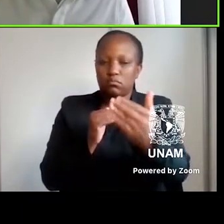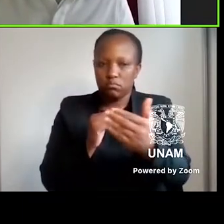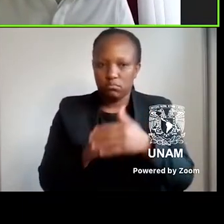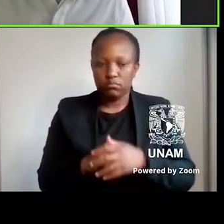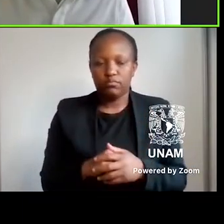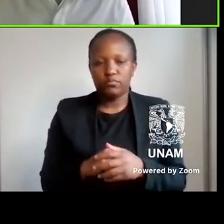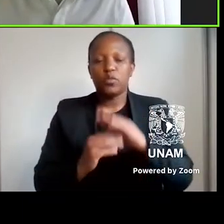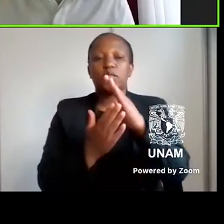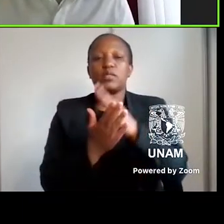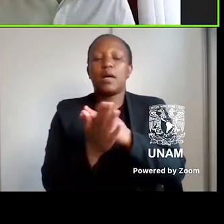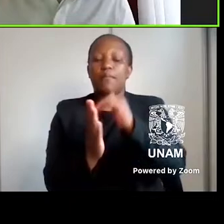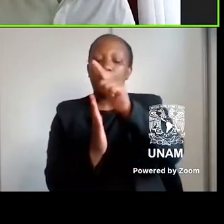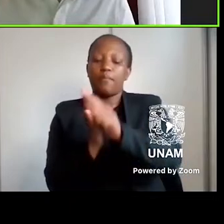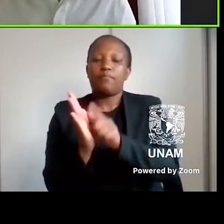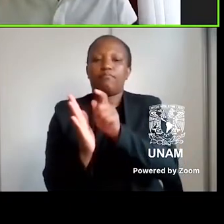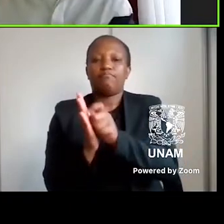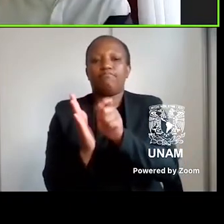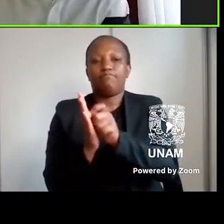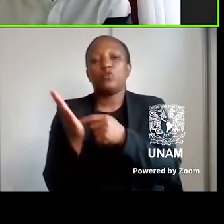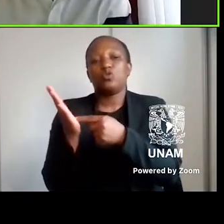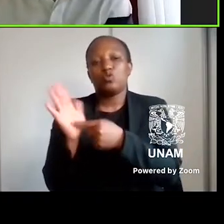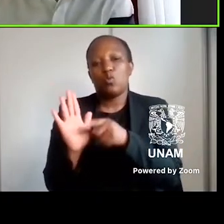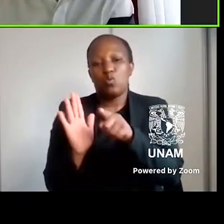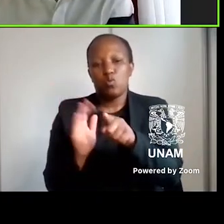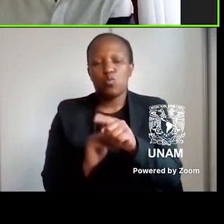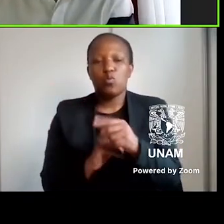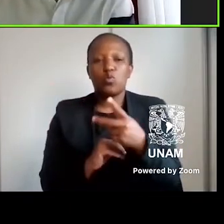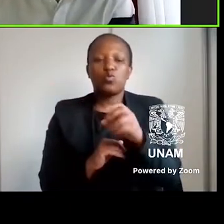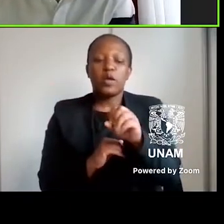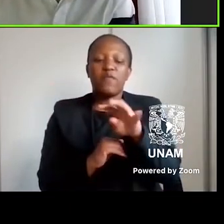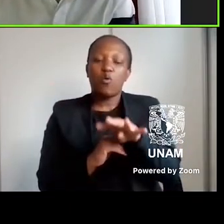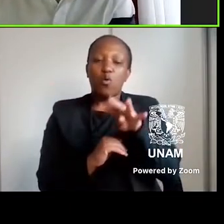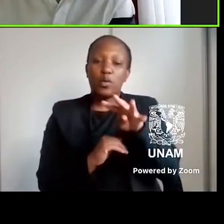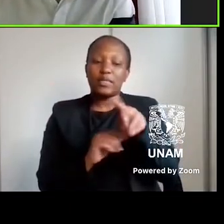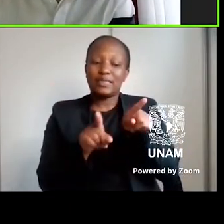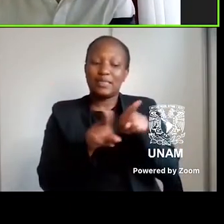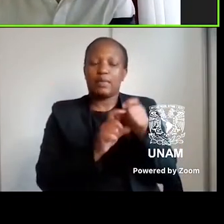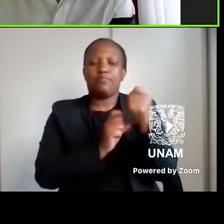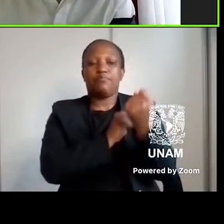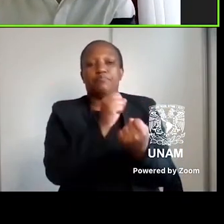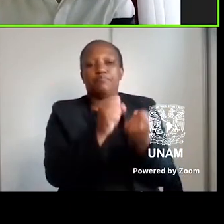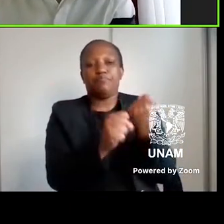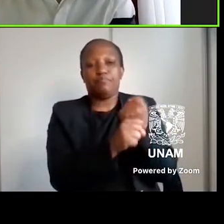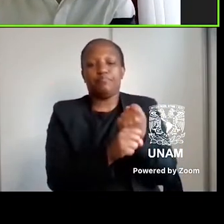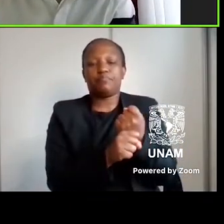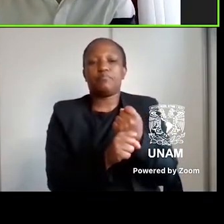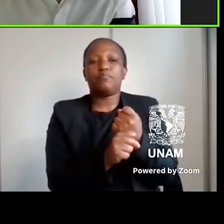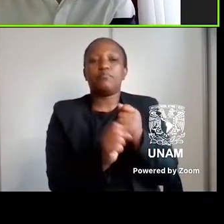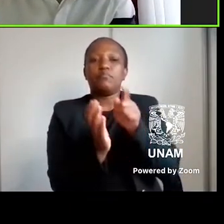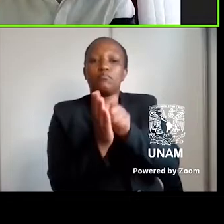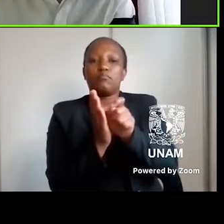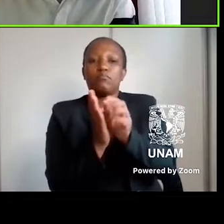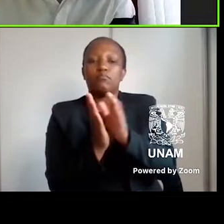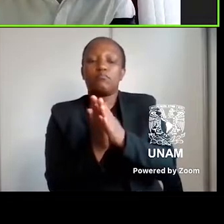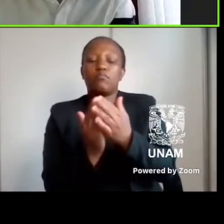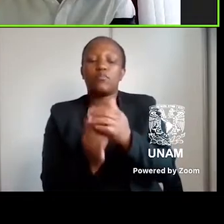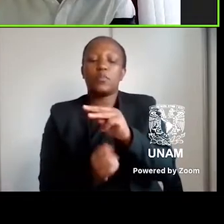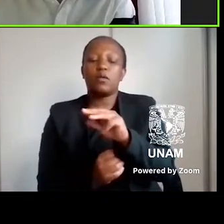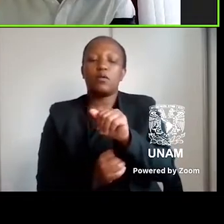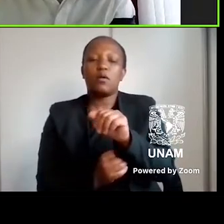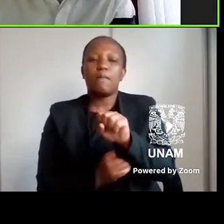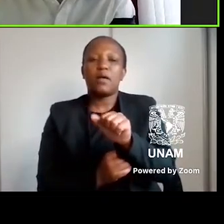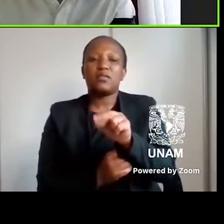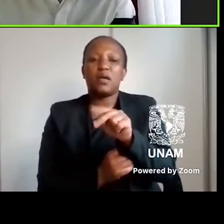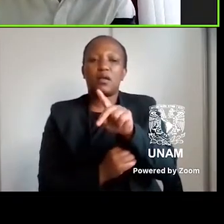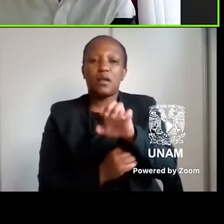reflects this. In 2014, the same year in which Hook's text was published, Masanda and Changa released his debut novel, The